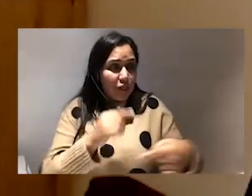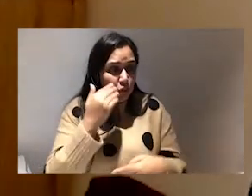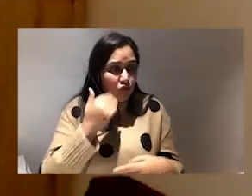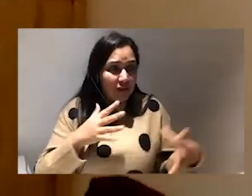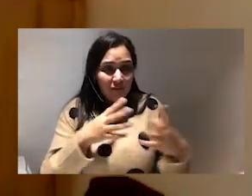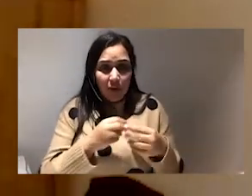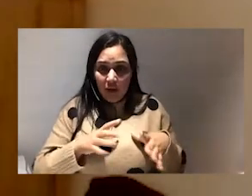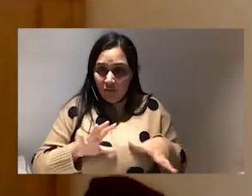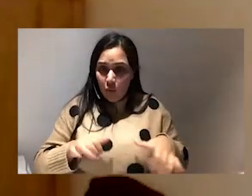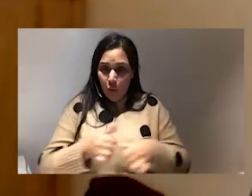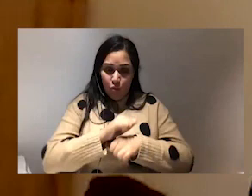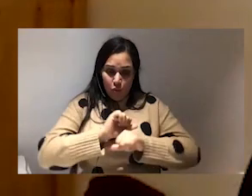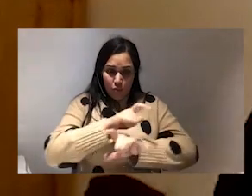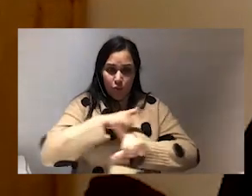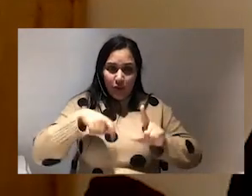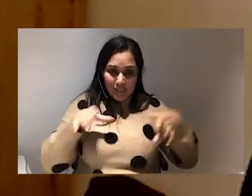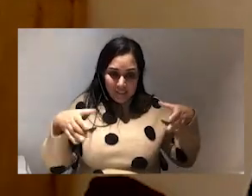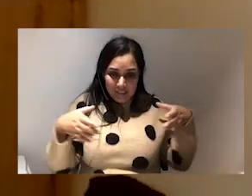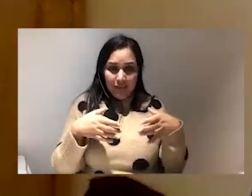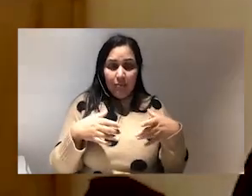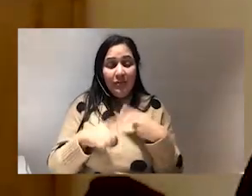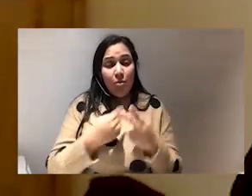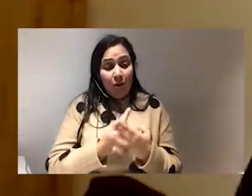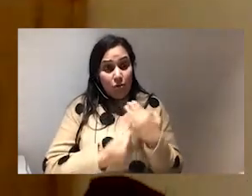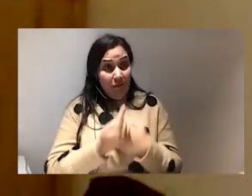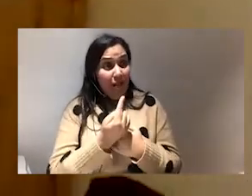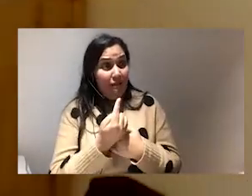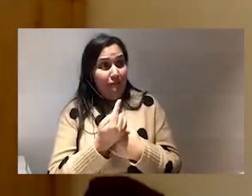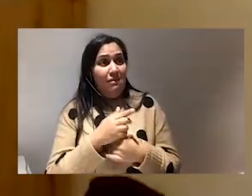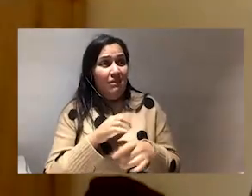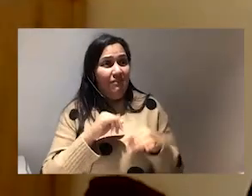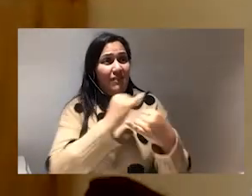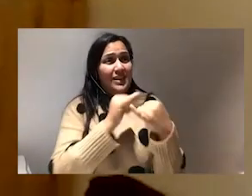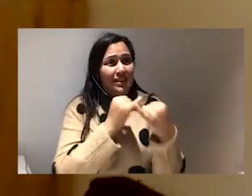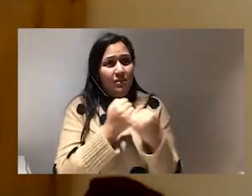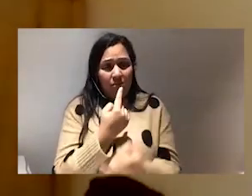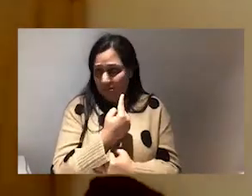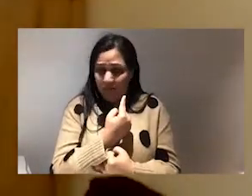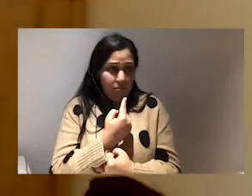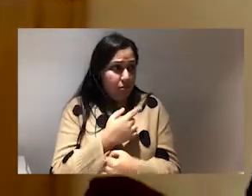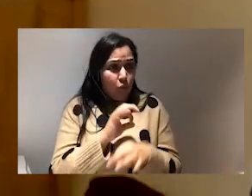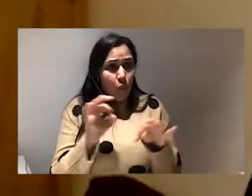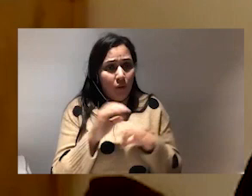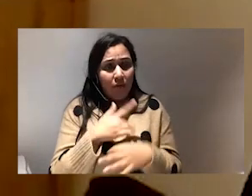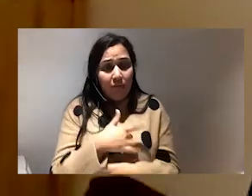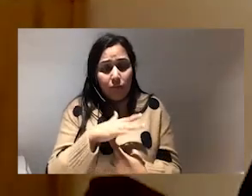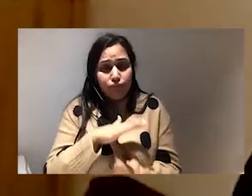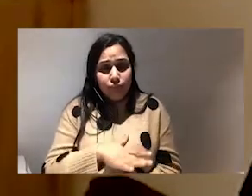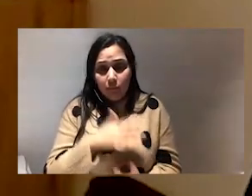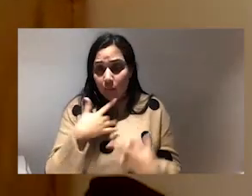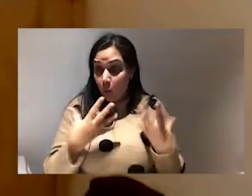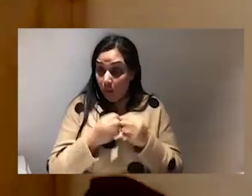then of course you're going to feel all the time if you're building community with other people and you're creating imagining